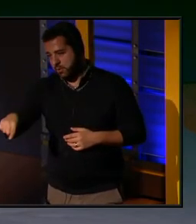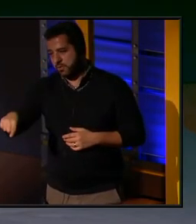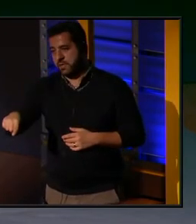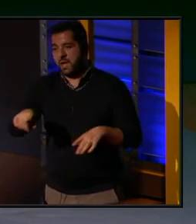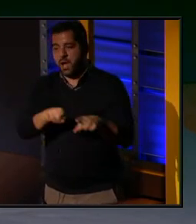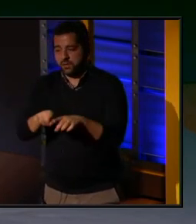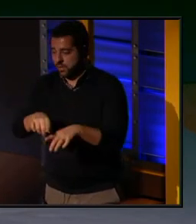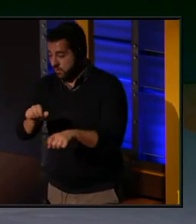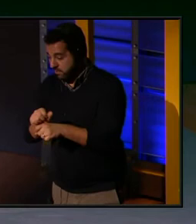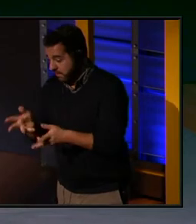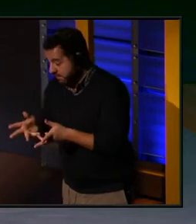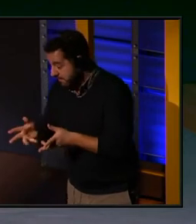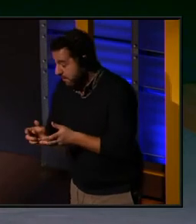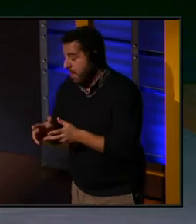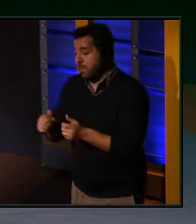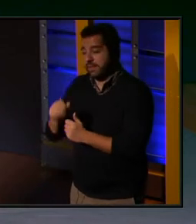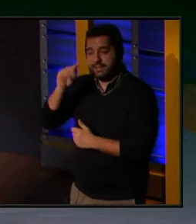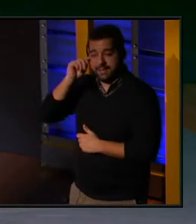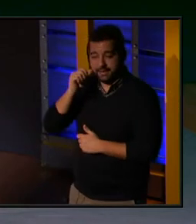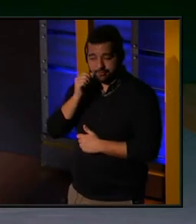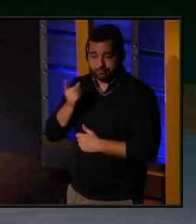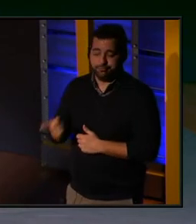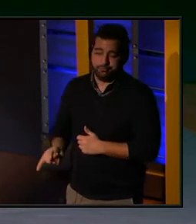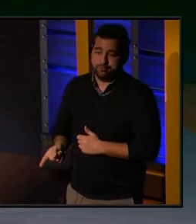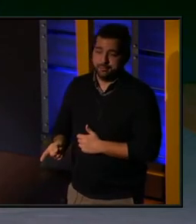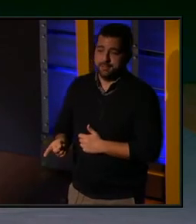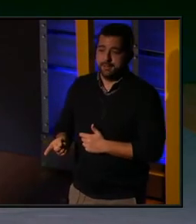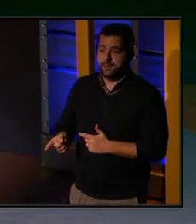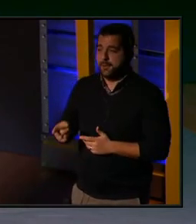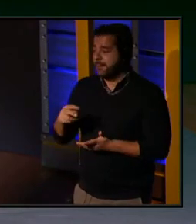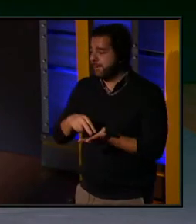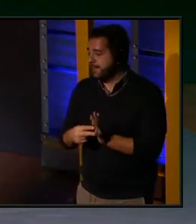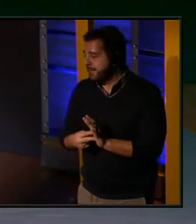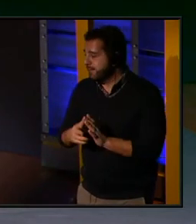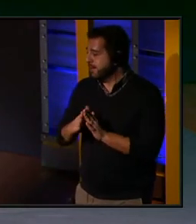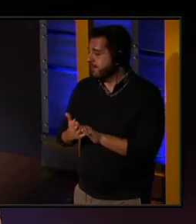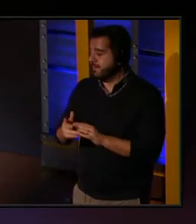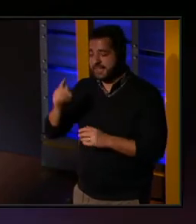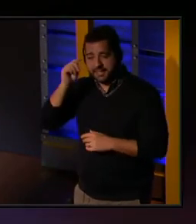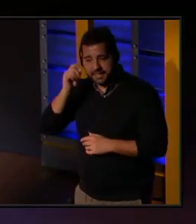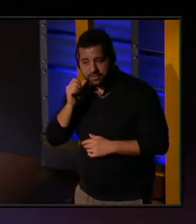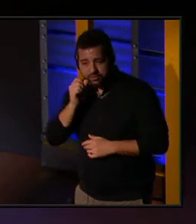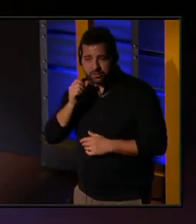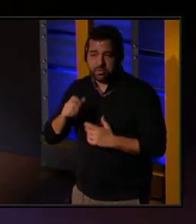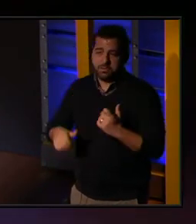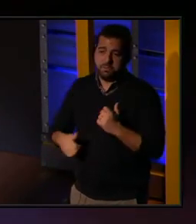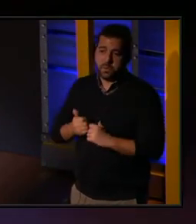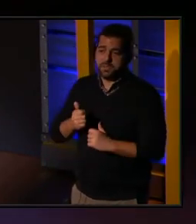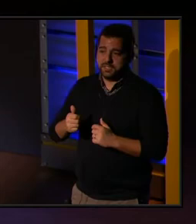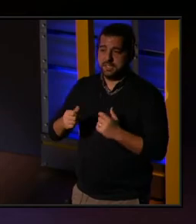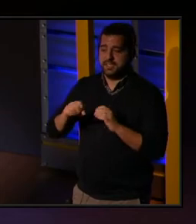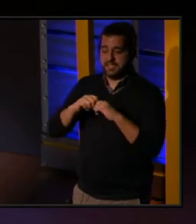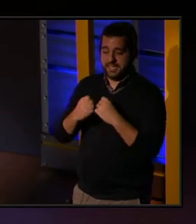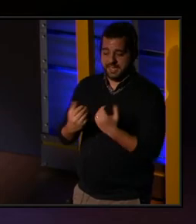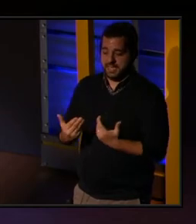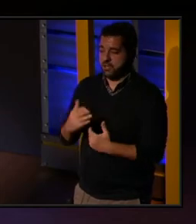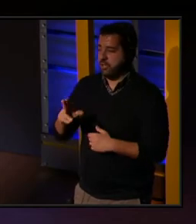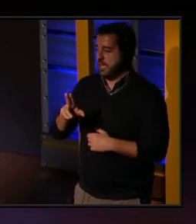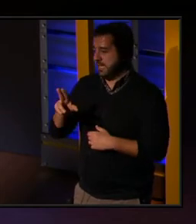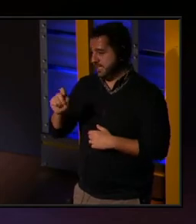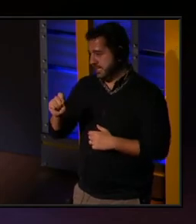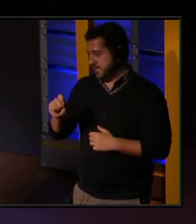adolescents, and so things around, you know, what it is to be a teenager, mostly in society in the United States,